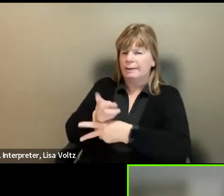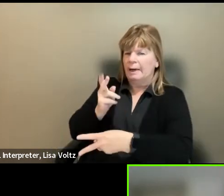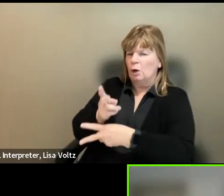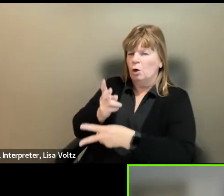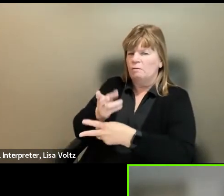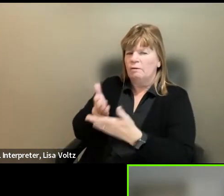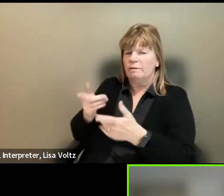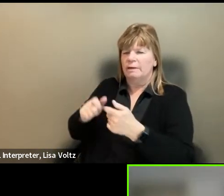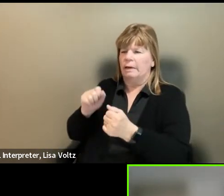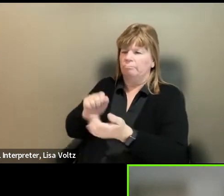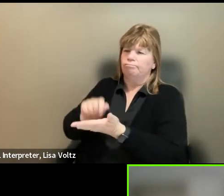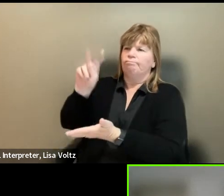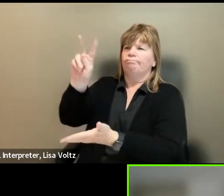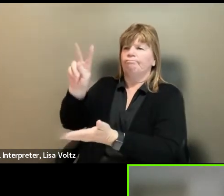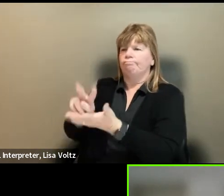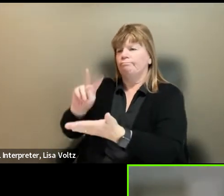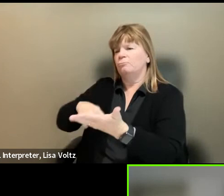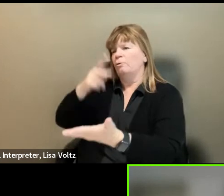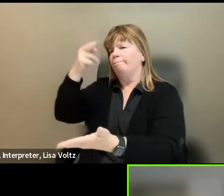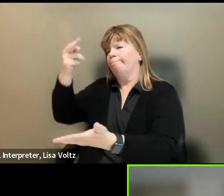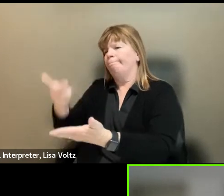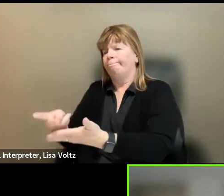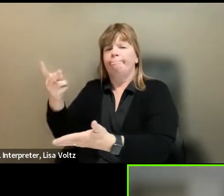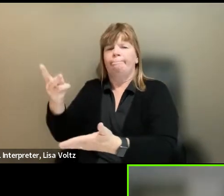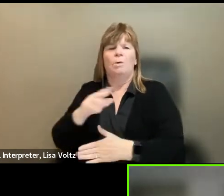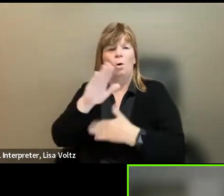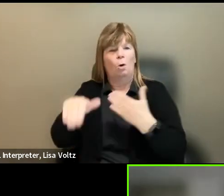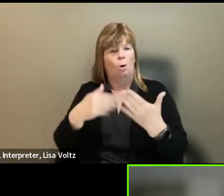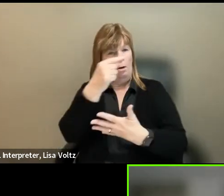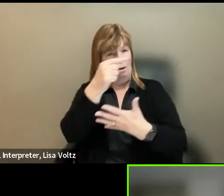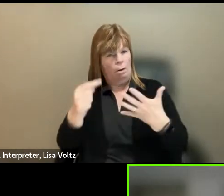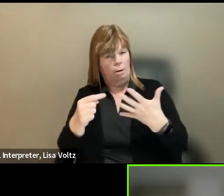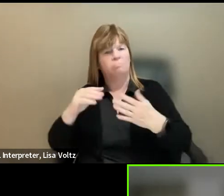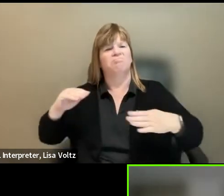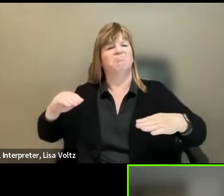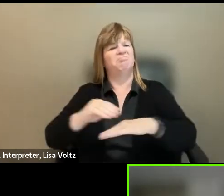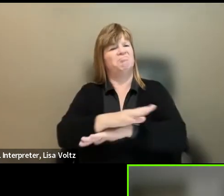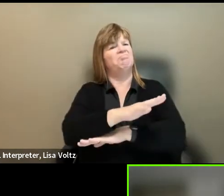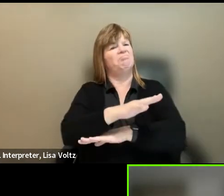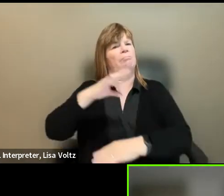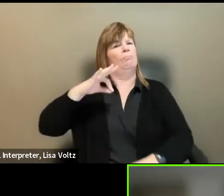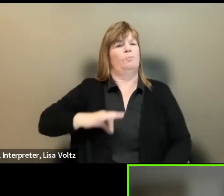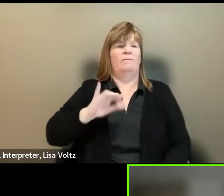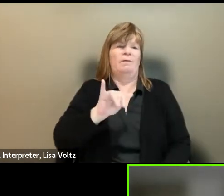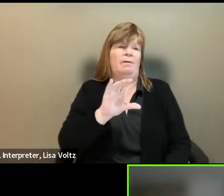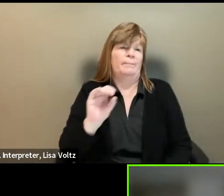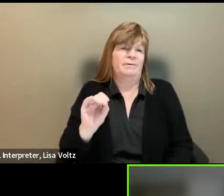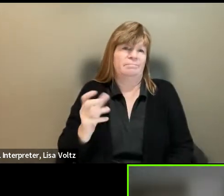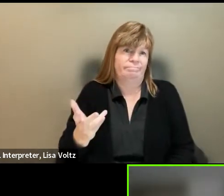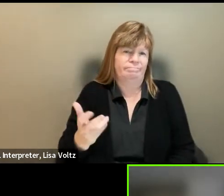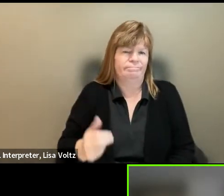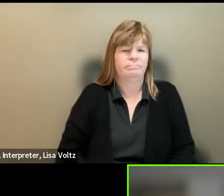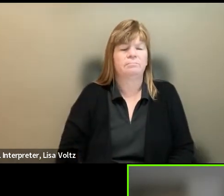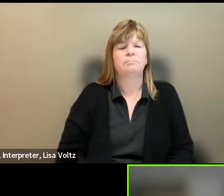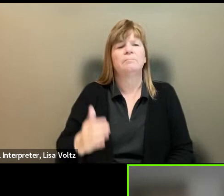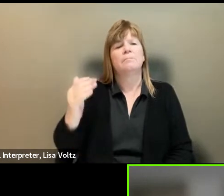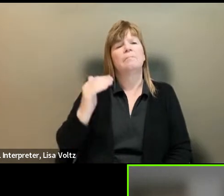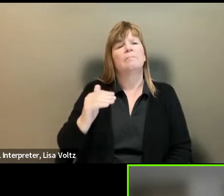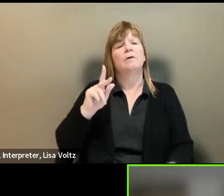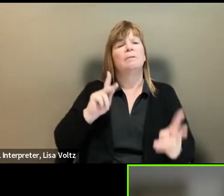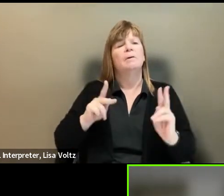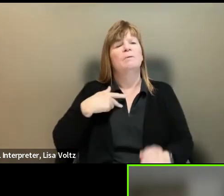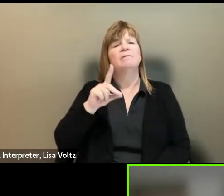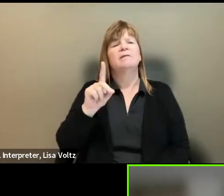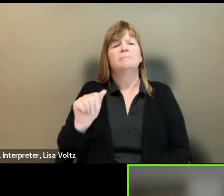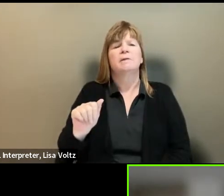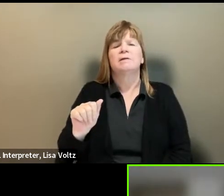that were tripping hazards. All those kinds of things fed into the profit of the company, quite honestly. And then people with disabilities, if